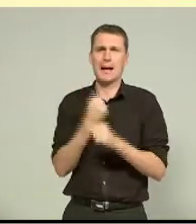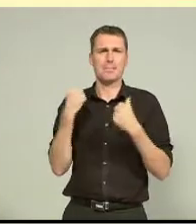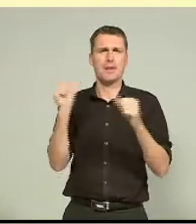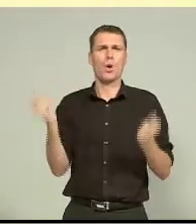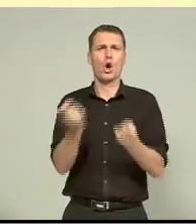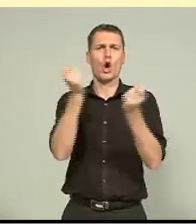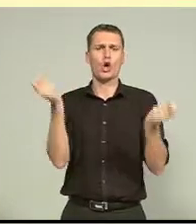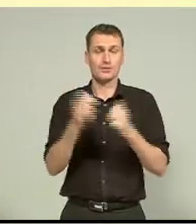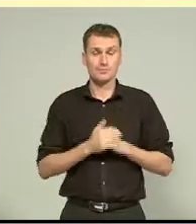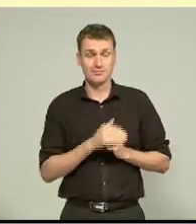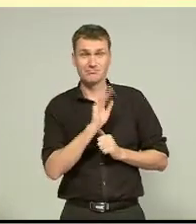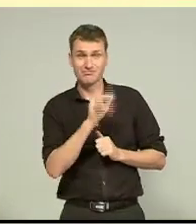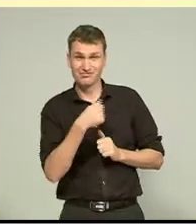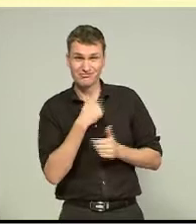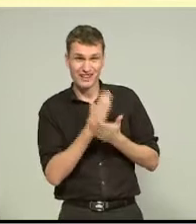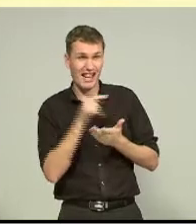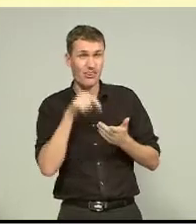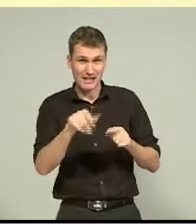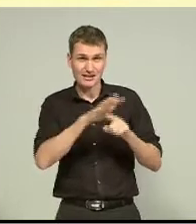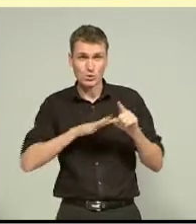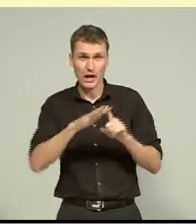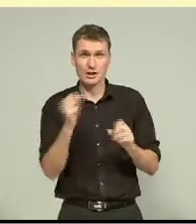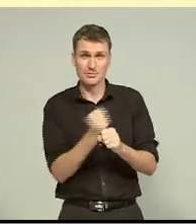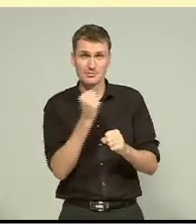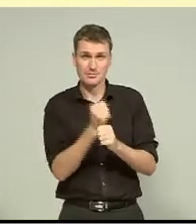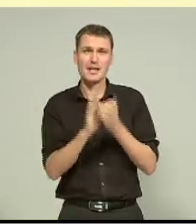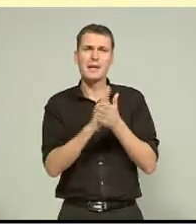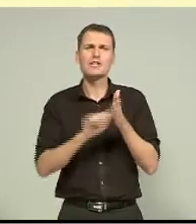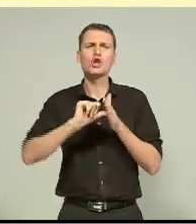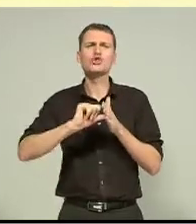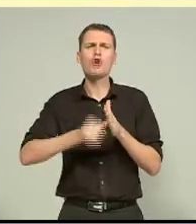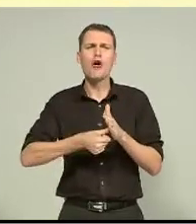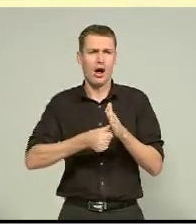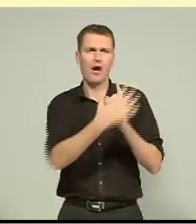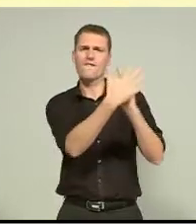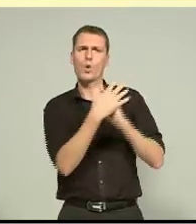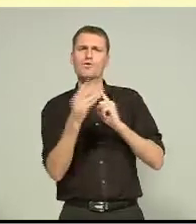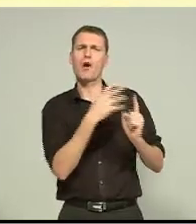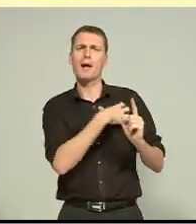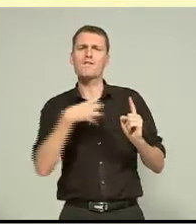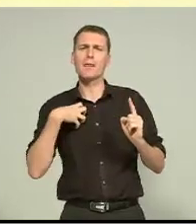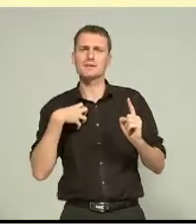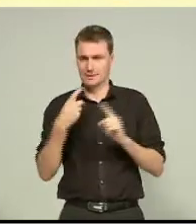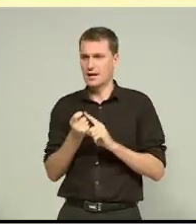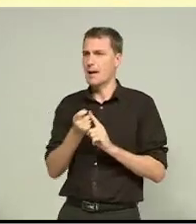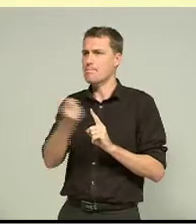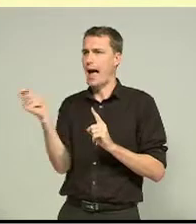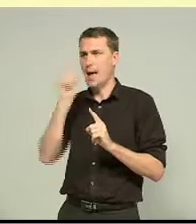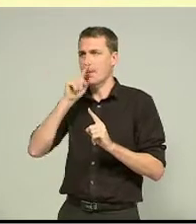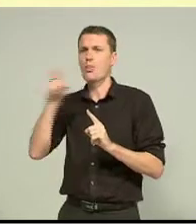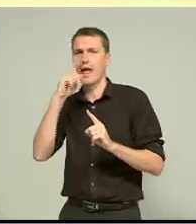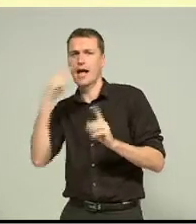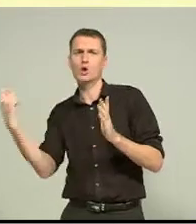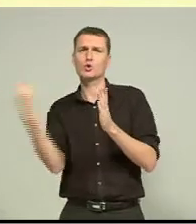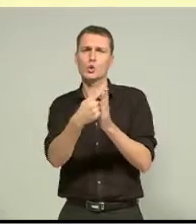creating a situation where effectively insurers will be forced by the state to pay people to sue, which is